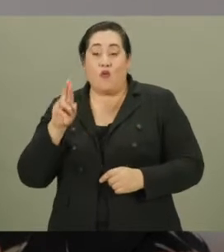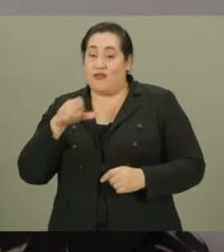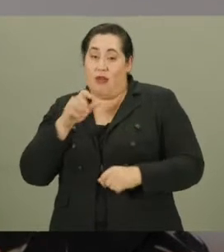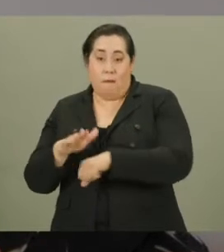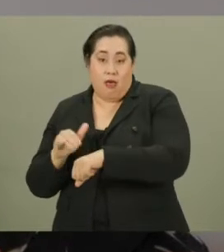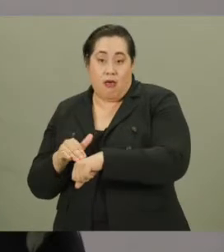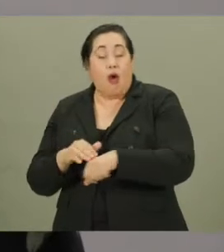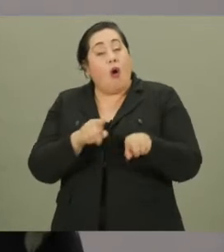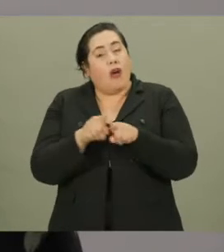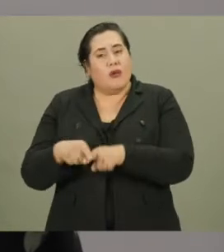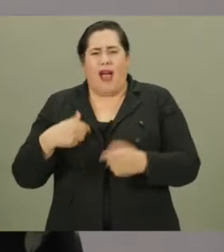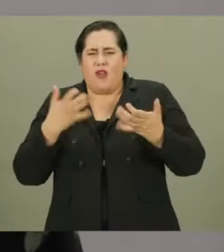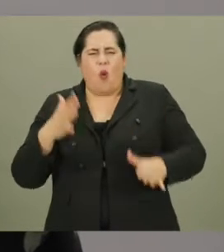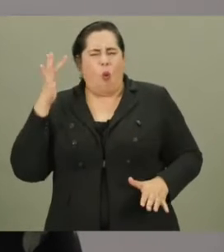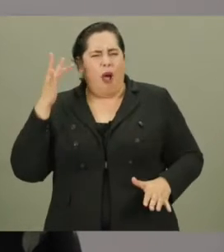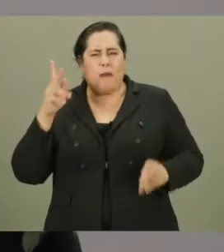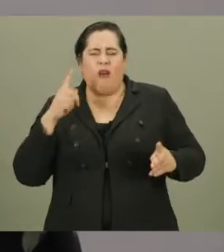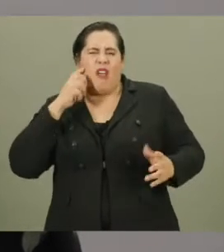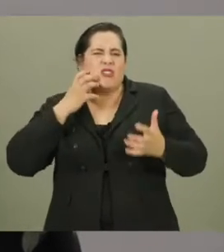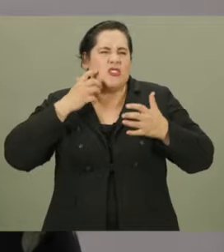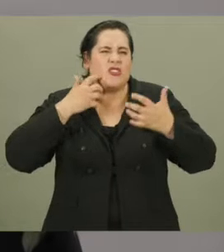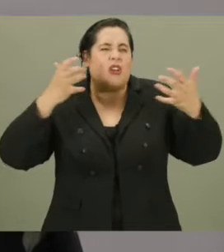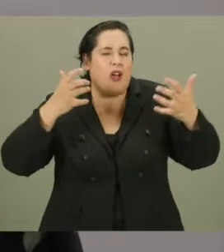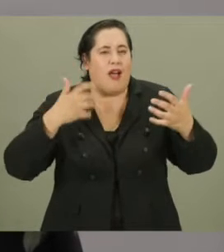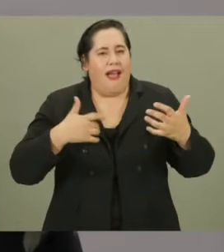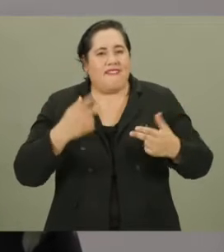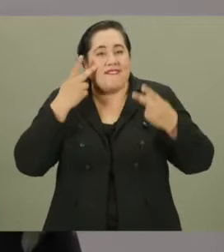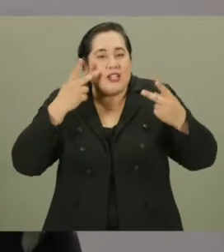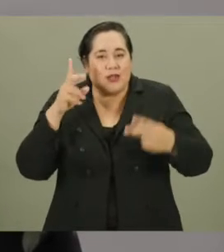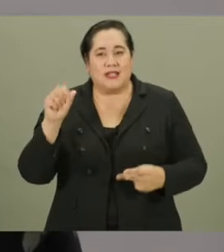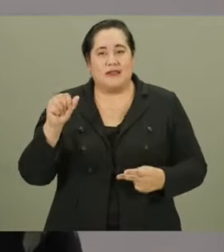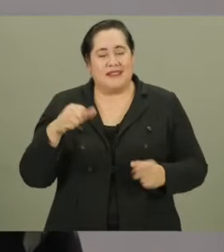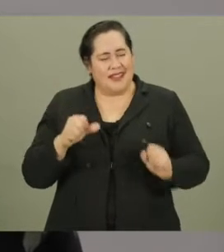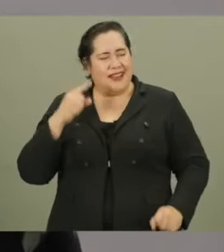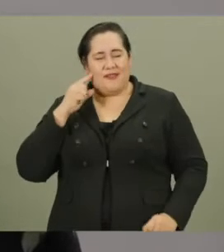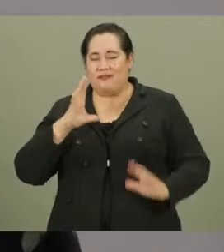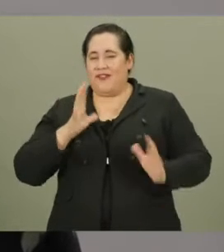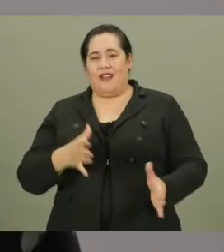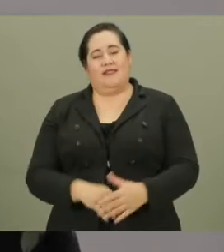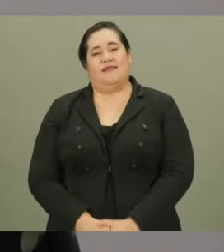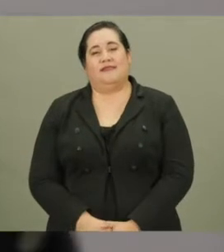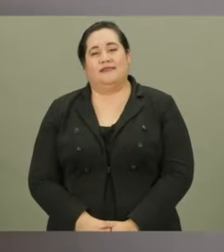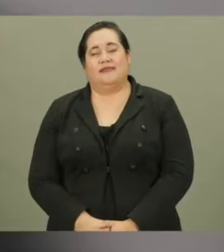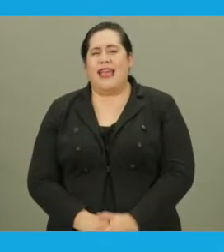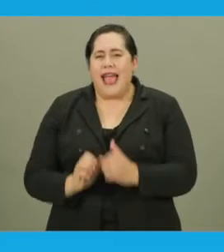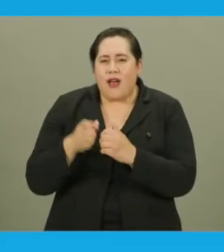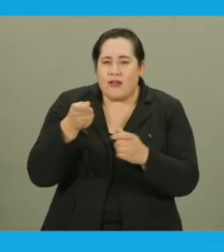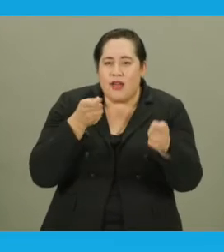or petted. Also, I don't know why people have to shout at us. We have a visual disability, but we can hear just fine.